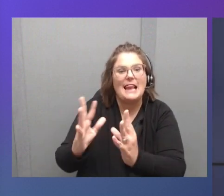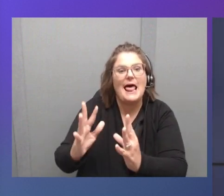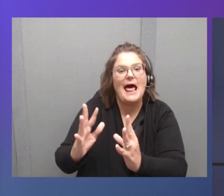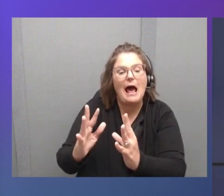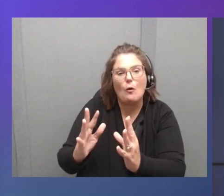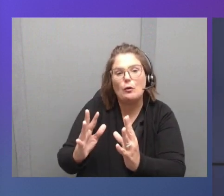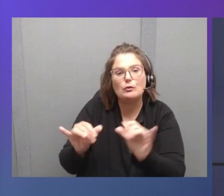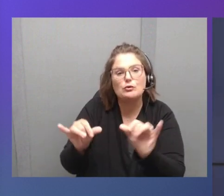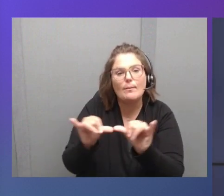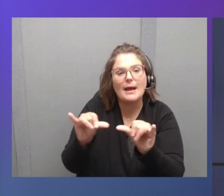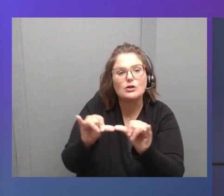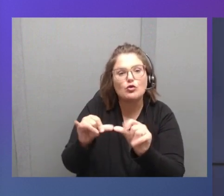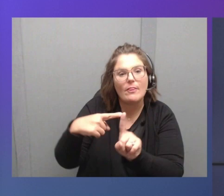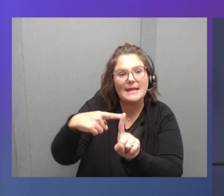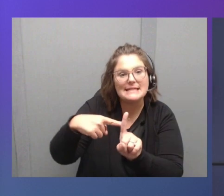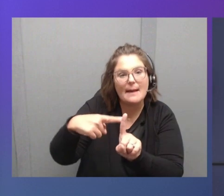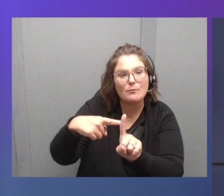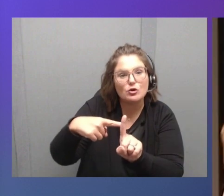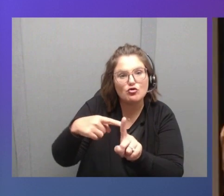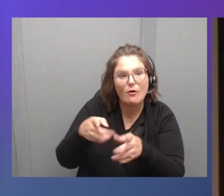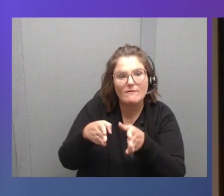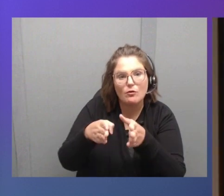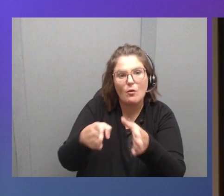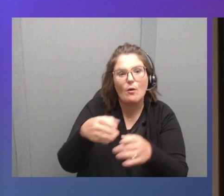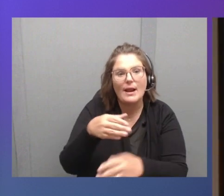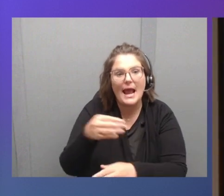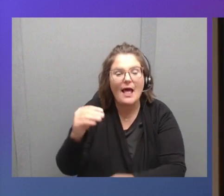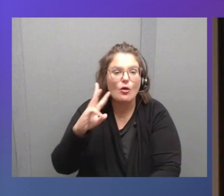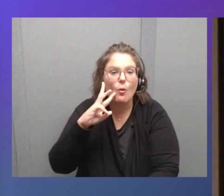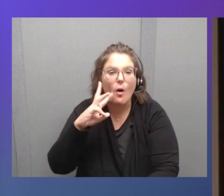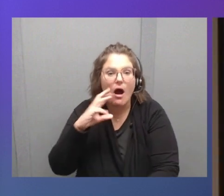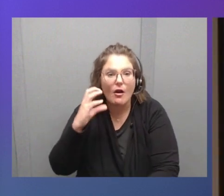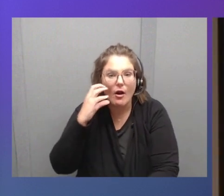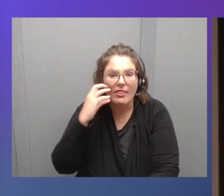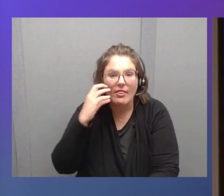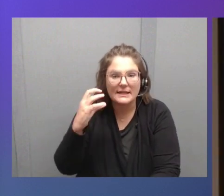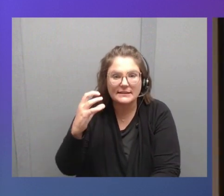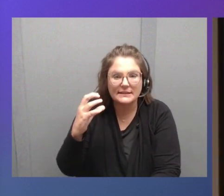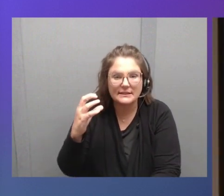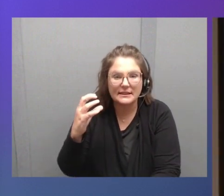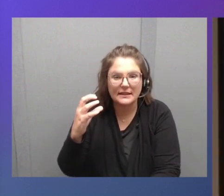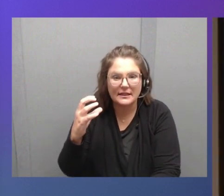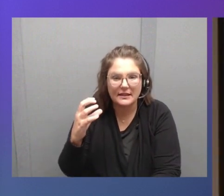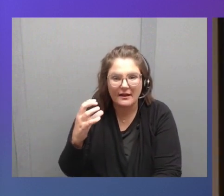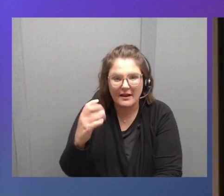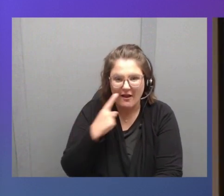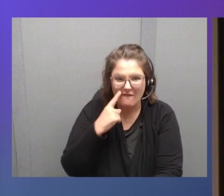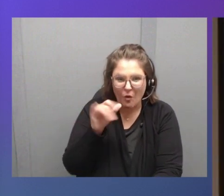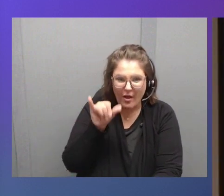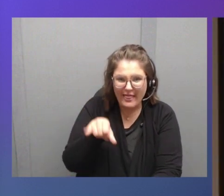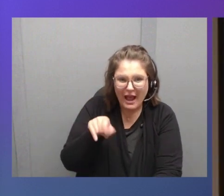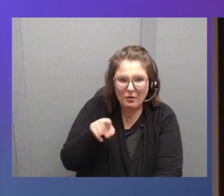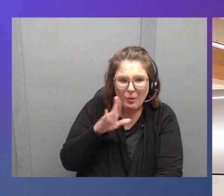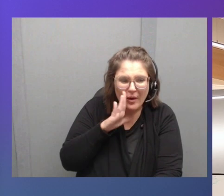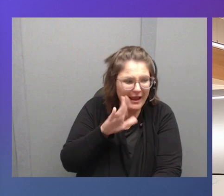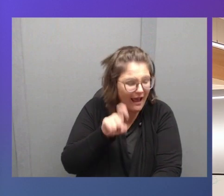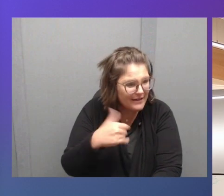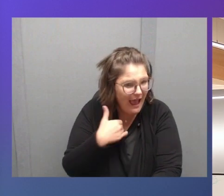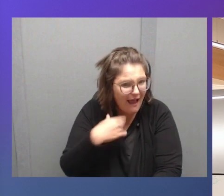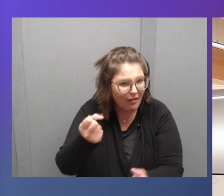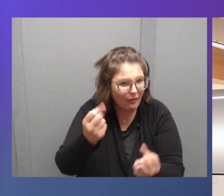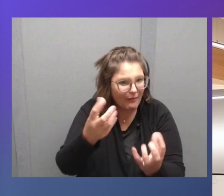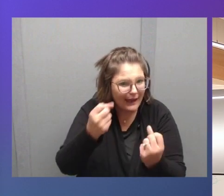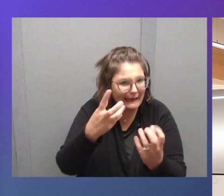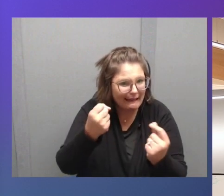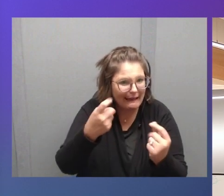and the water thickness or ice that you have there. But to get something like this, you would need to have like millions of those devices. Yes,